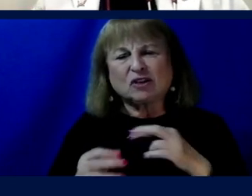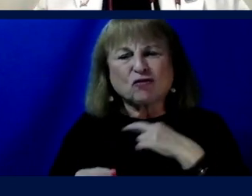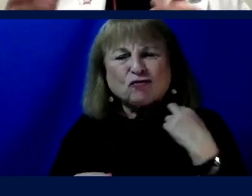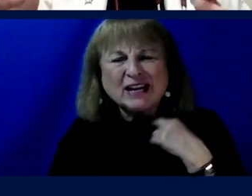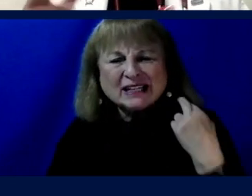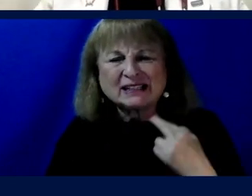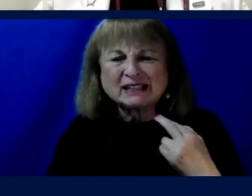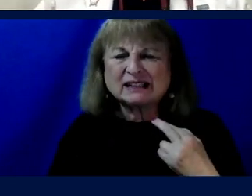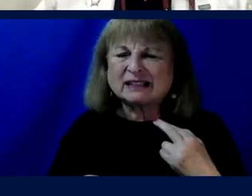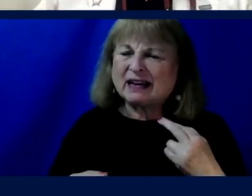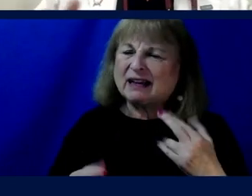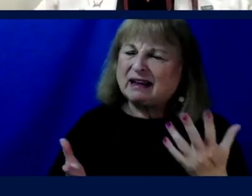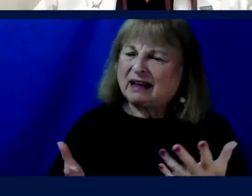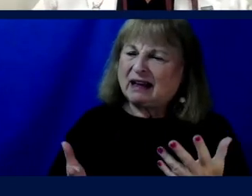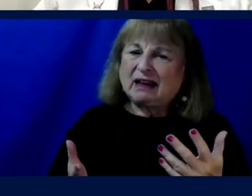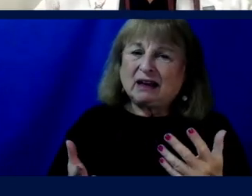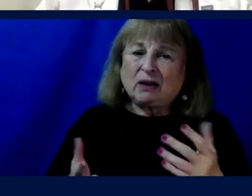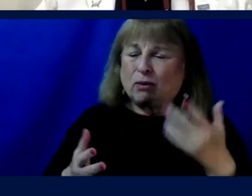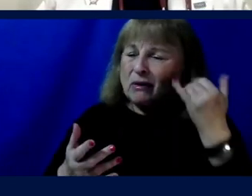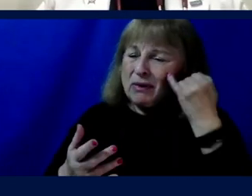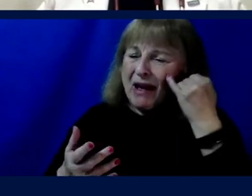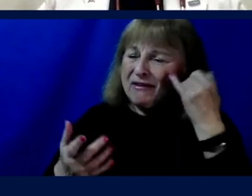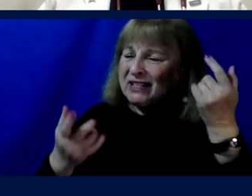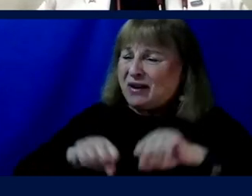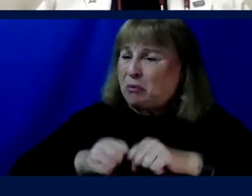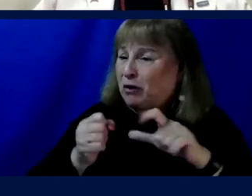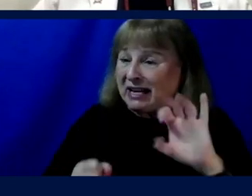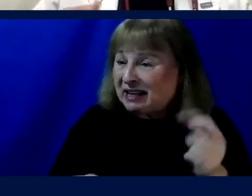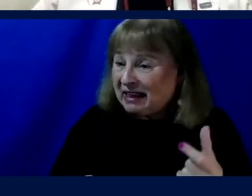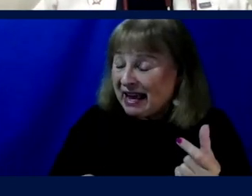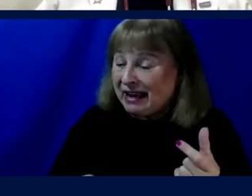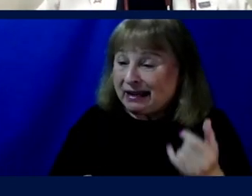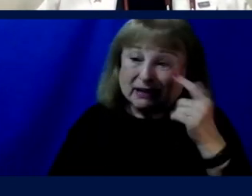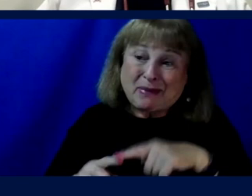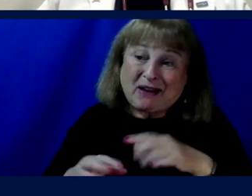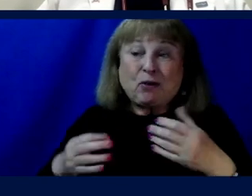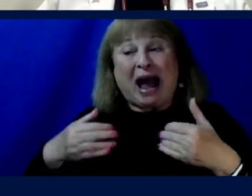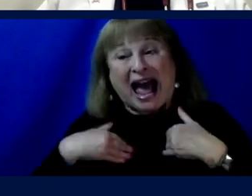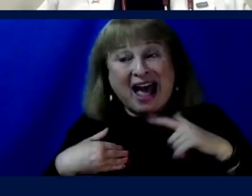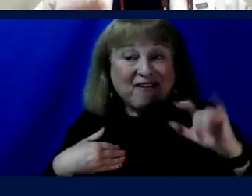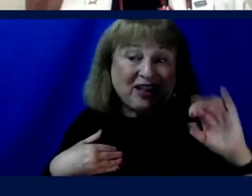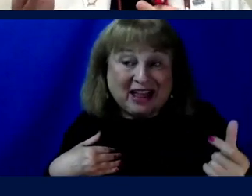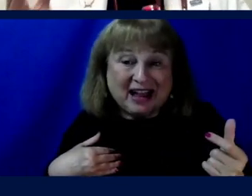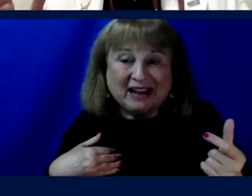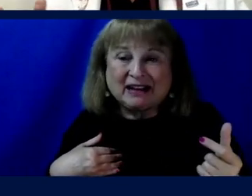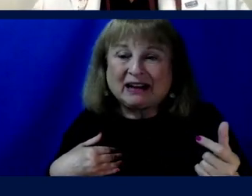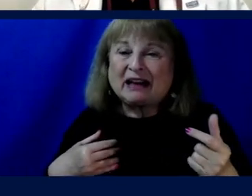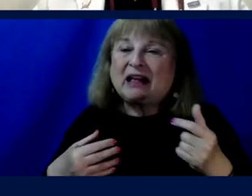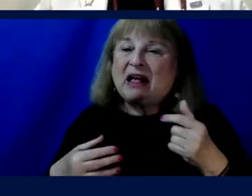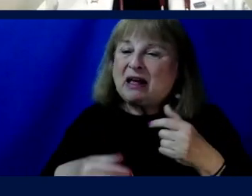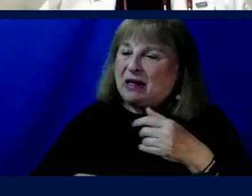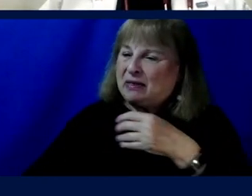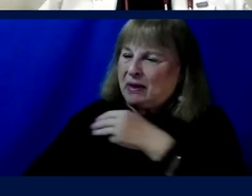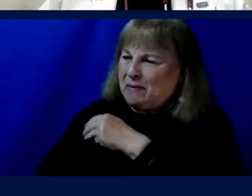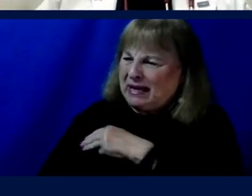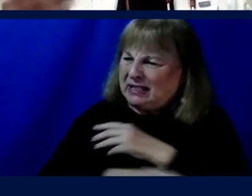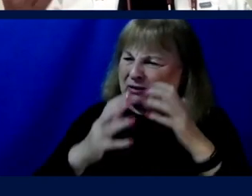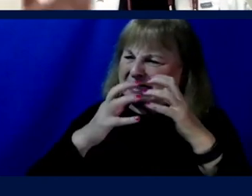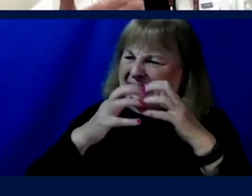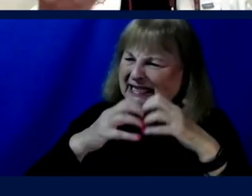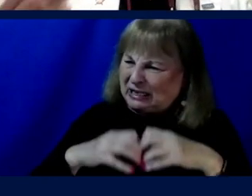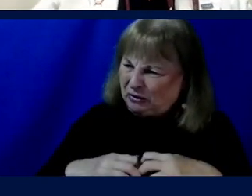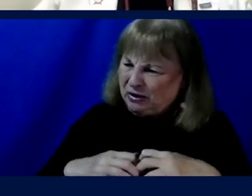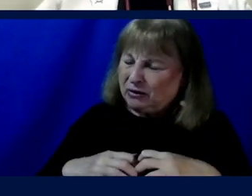fluid redistribution shrinks the legs. Well, that's only if you have them. Weight-bearing bones and muscles deteriorate, if that's what you came with.